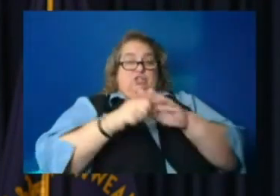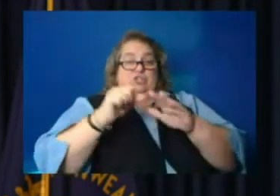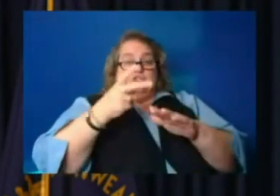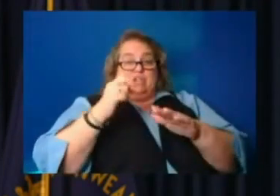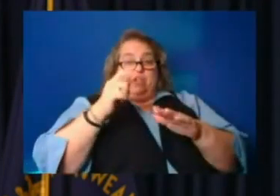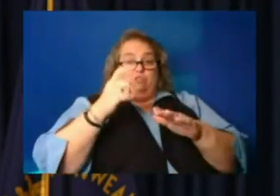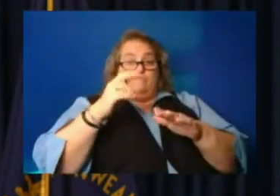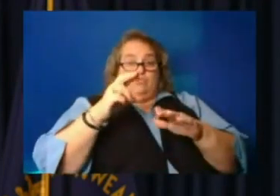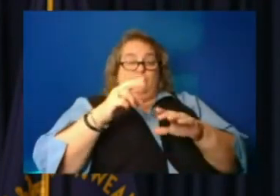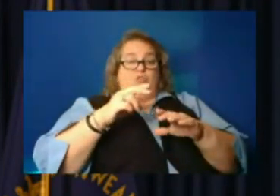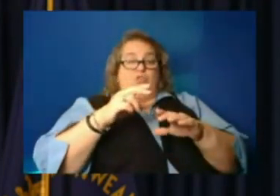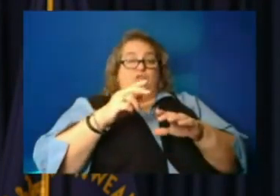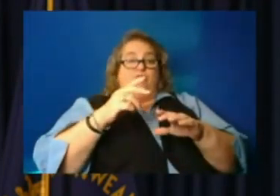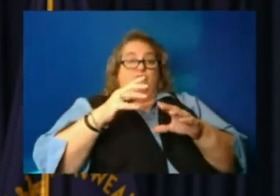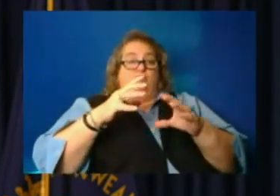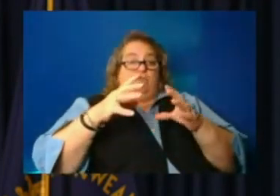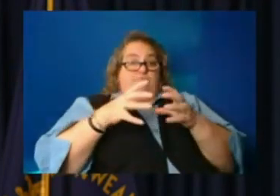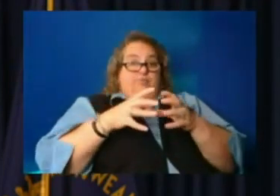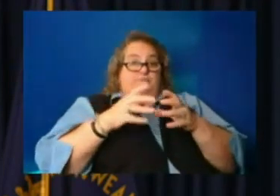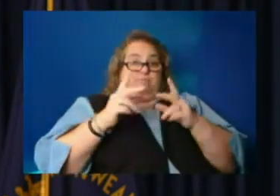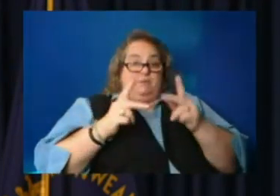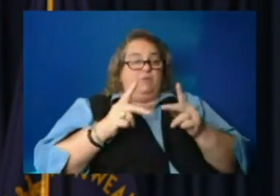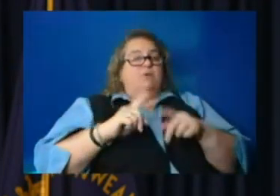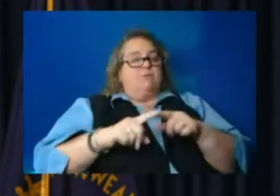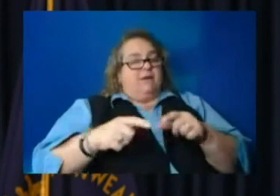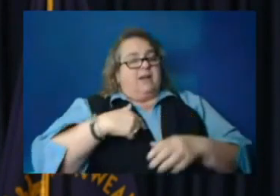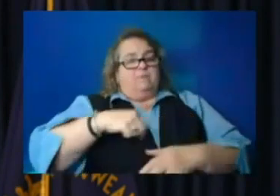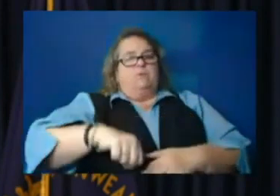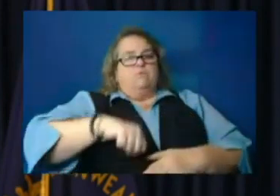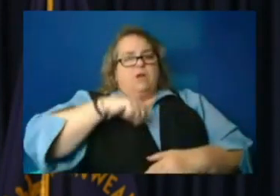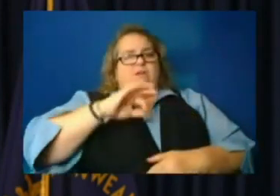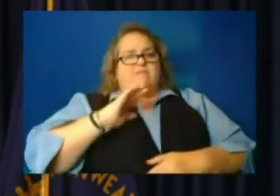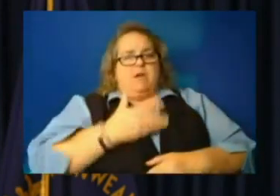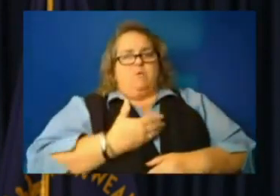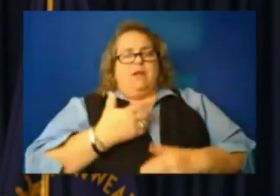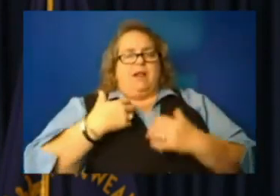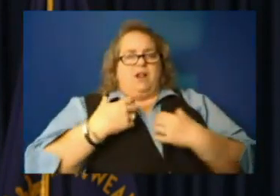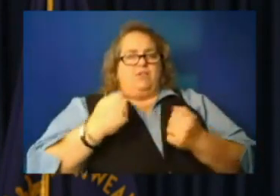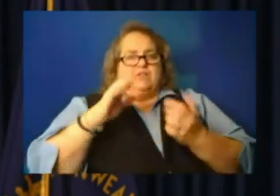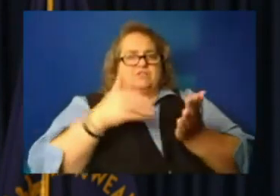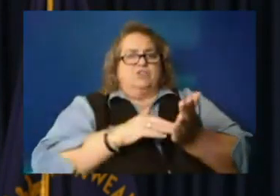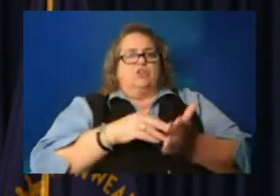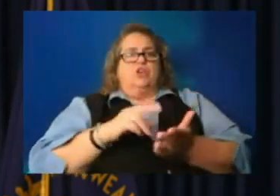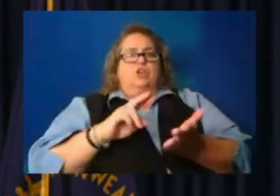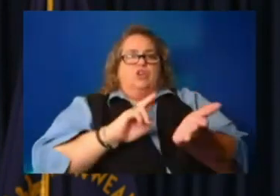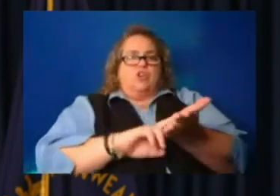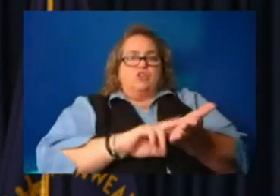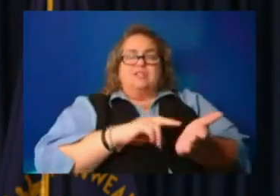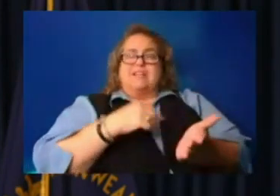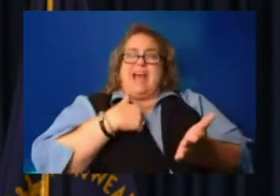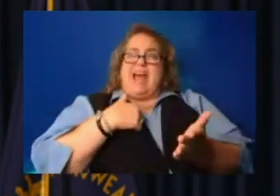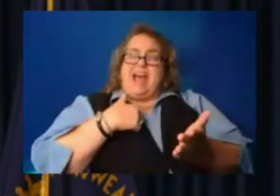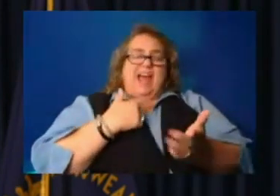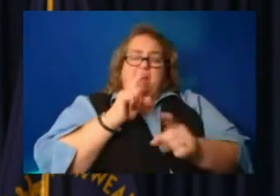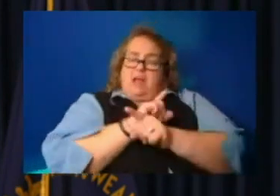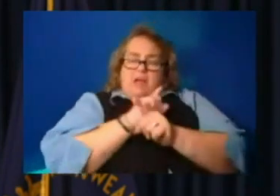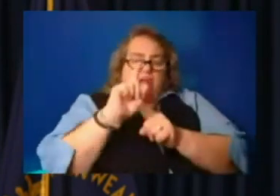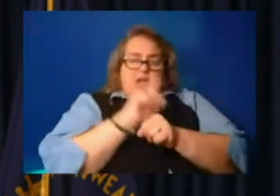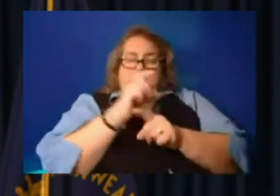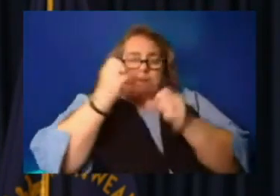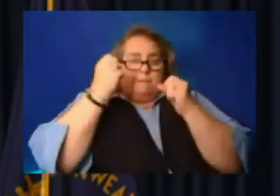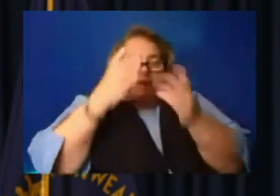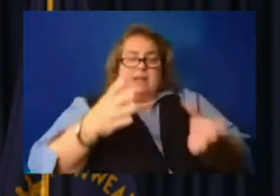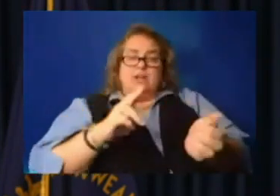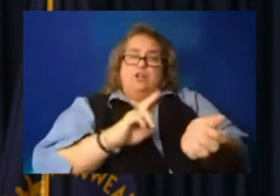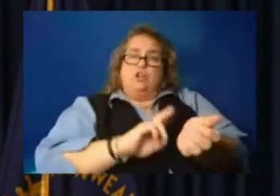departments, very proud of our nurses and others that are out there. I ran into so many nurses that were, you know, off. They'd